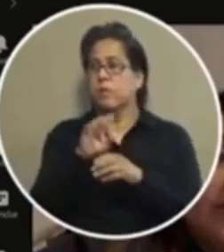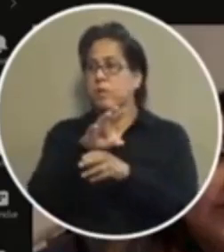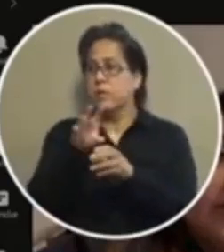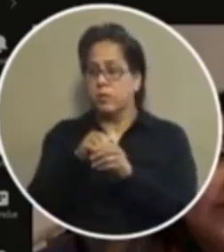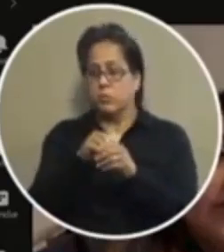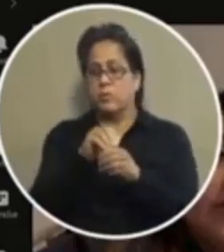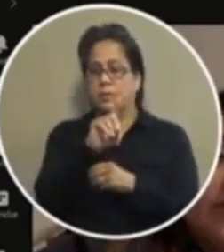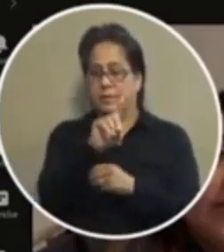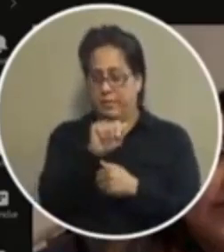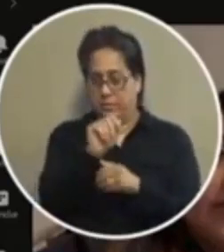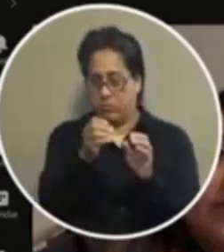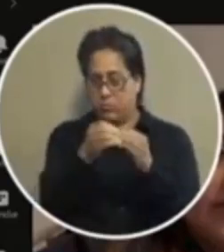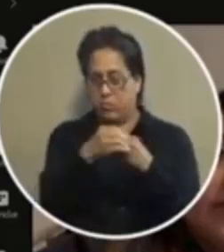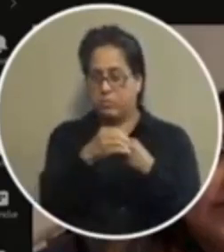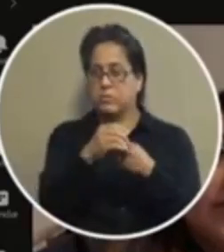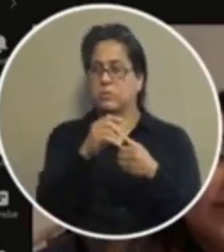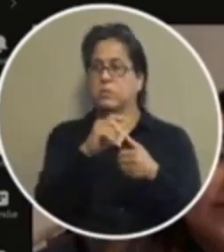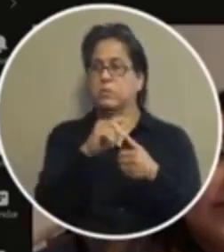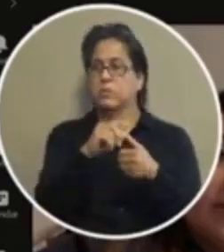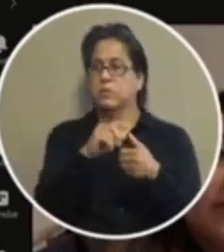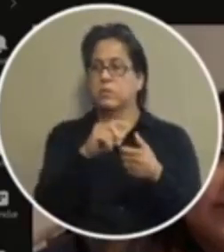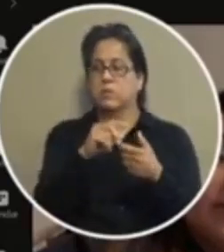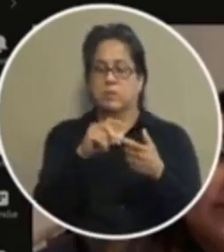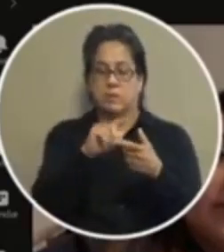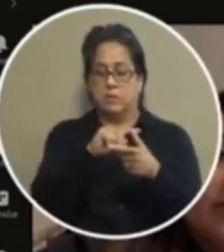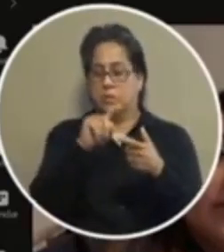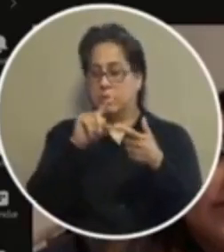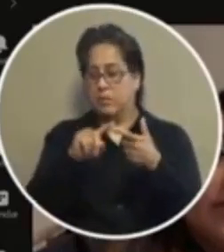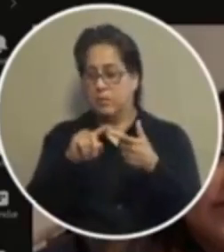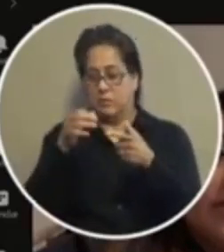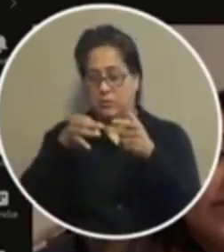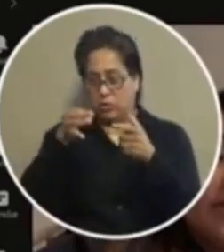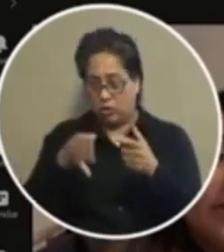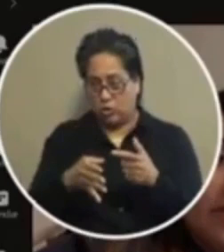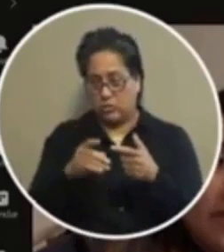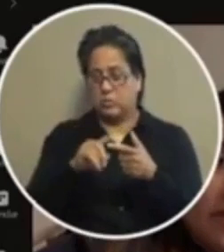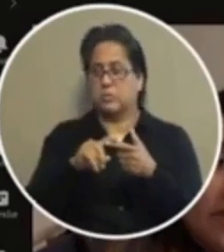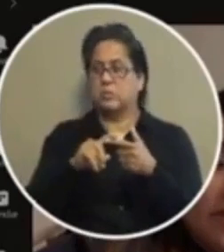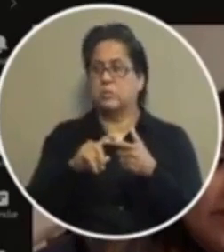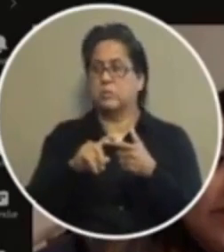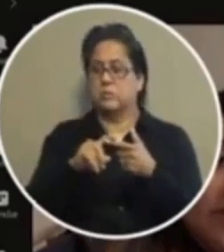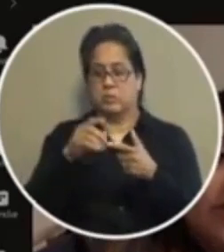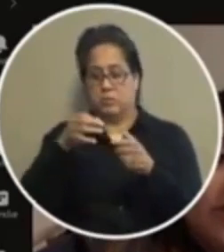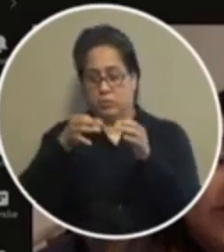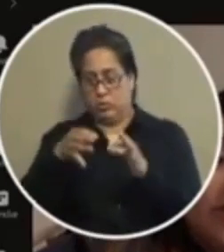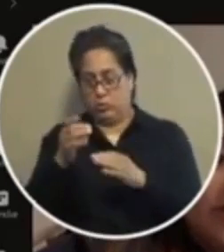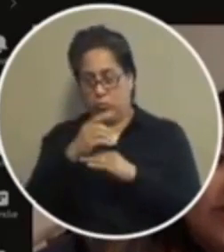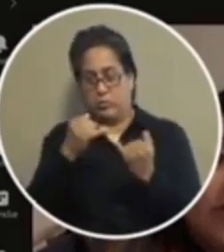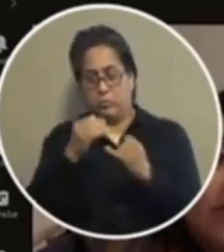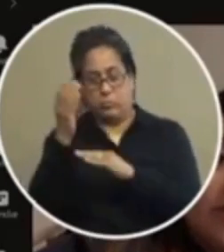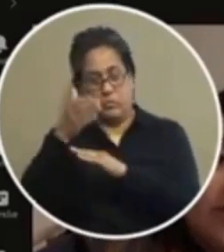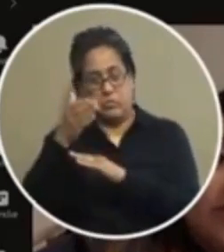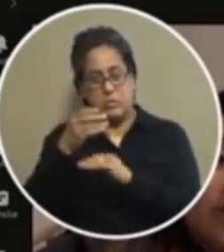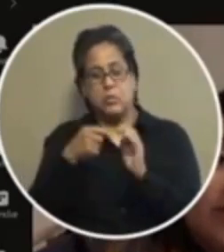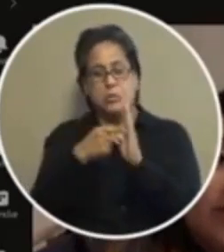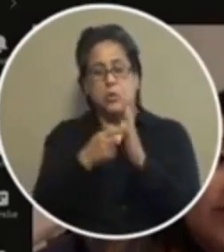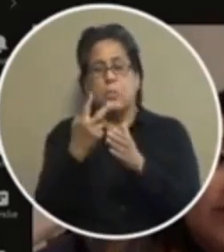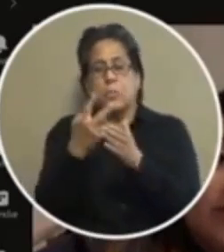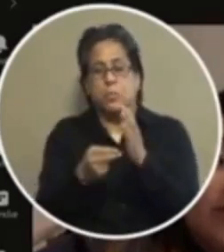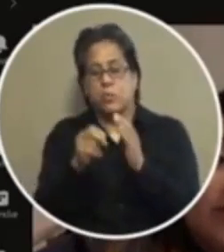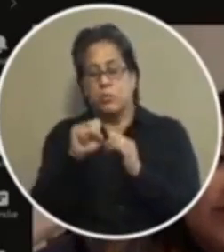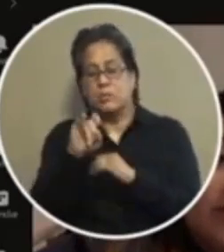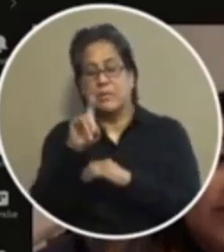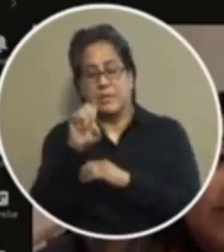da's office whether people like that or not it does include the judges we included the judge today in the presentation to show both sides of it